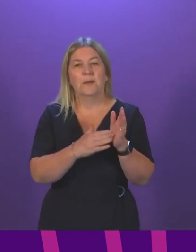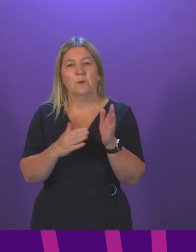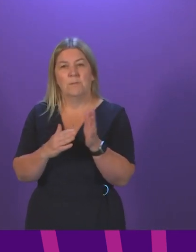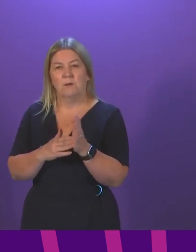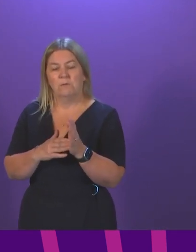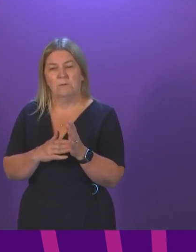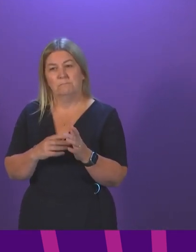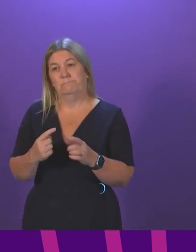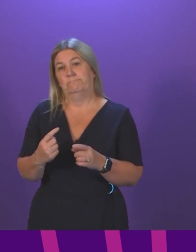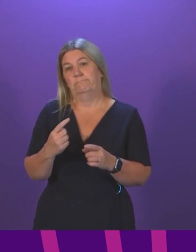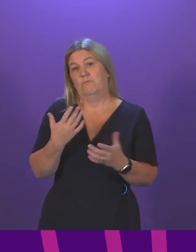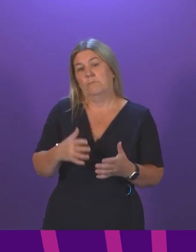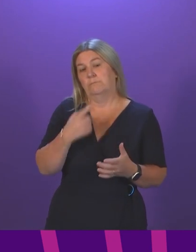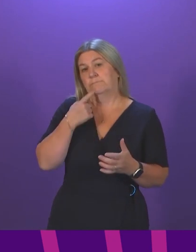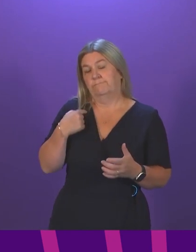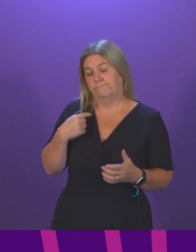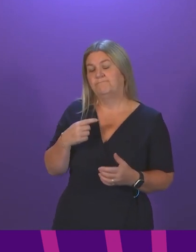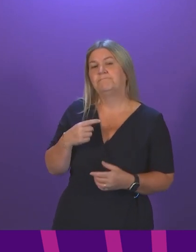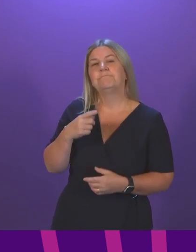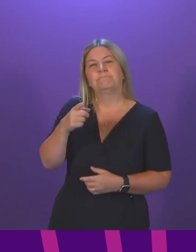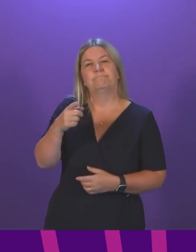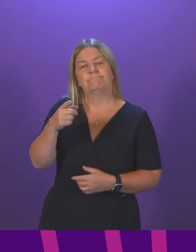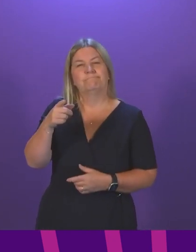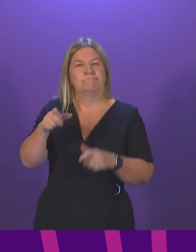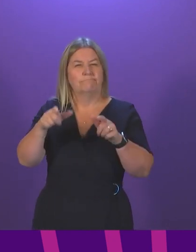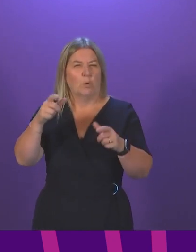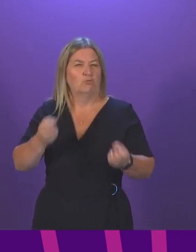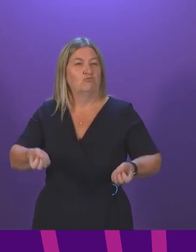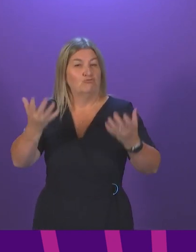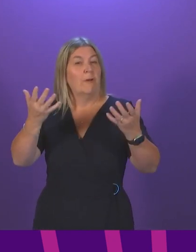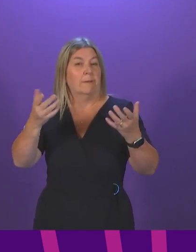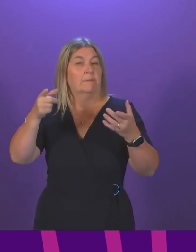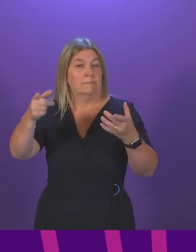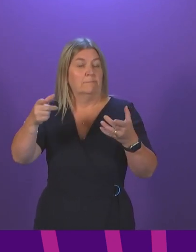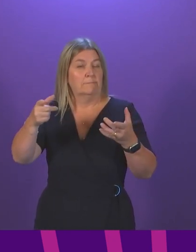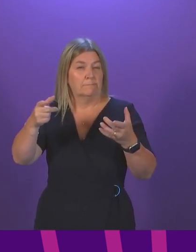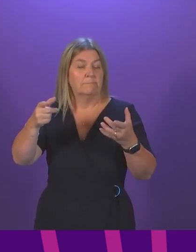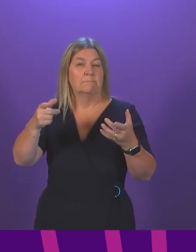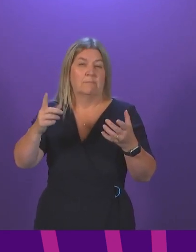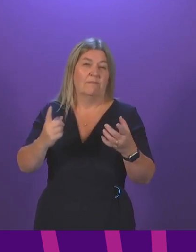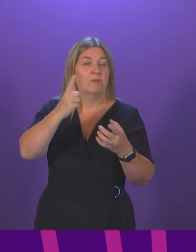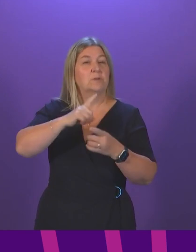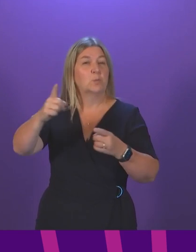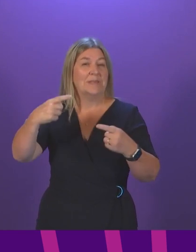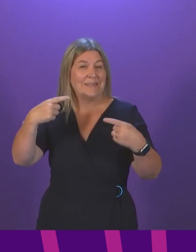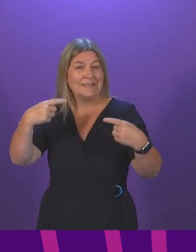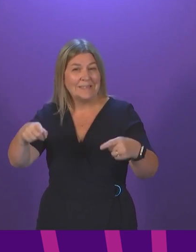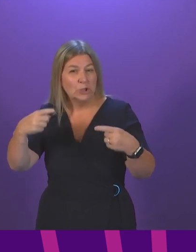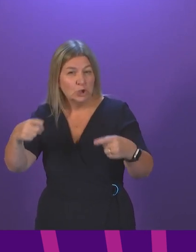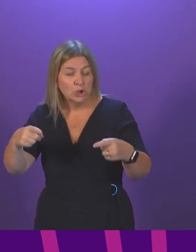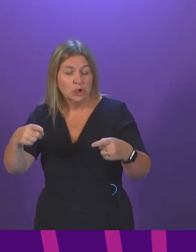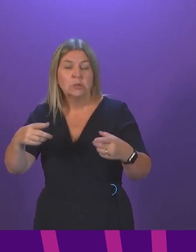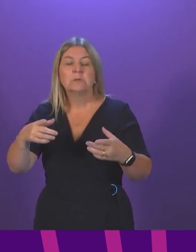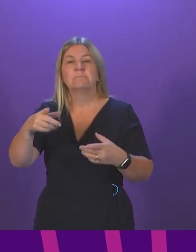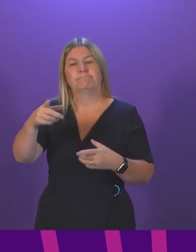of Dundee informed management that they will take five days of strike action starting in the first week of teaching of the new term. Proposed